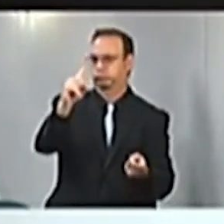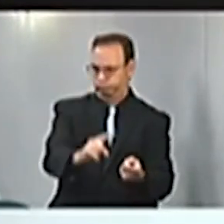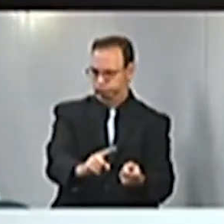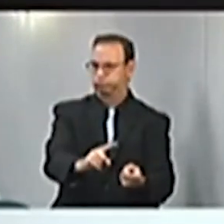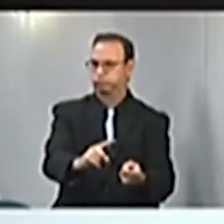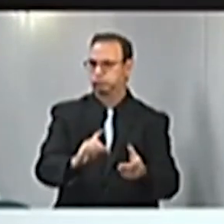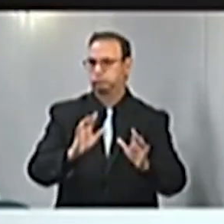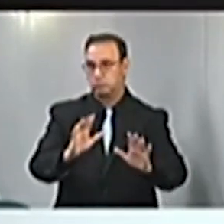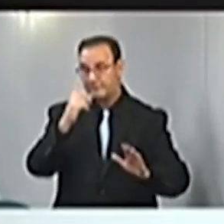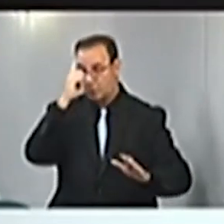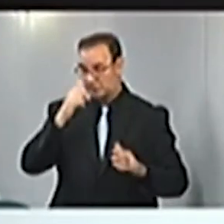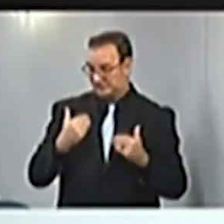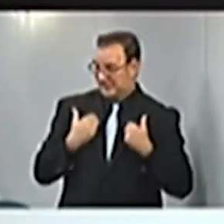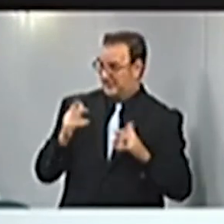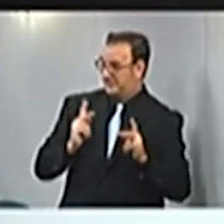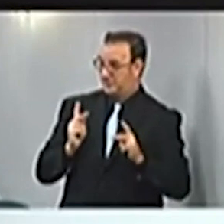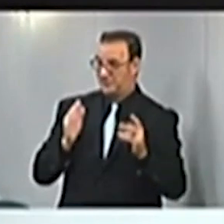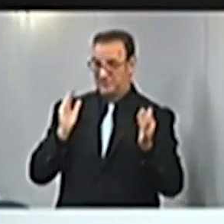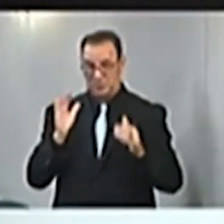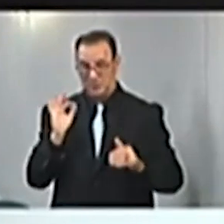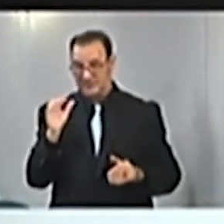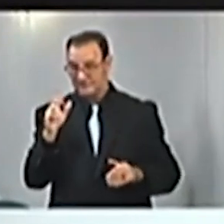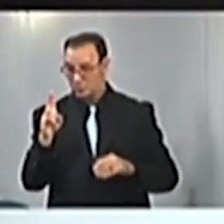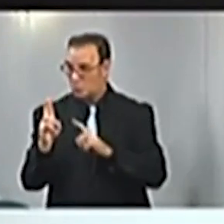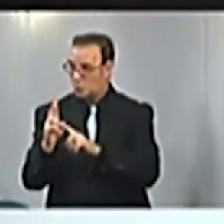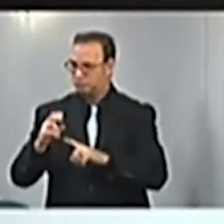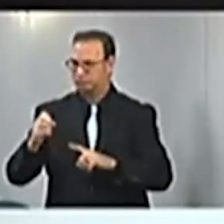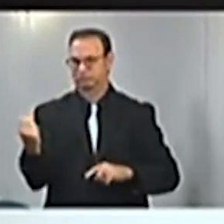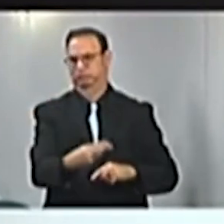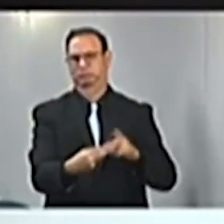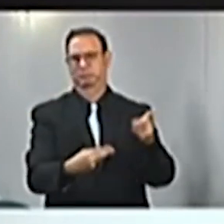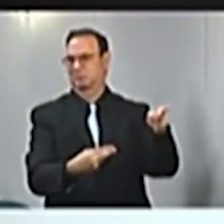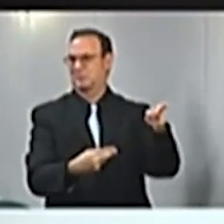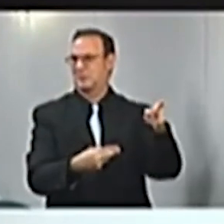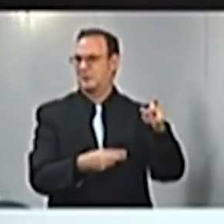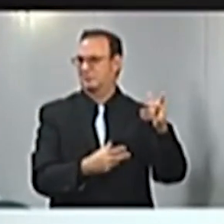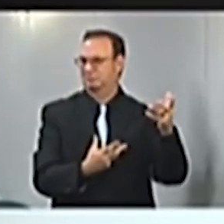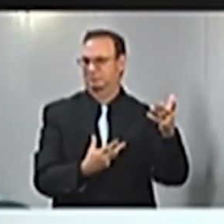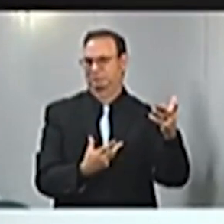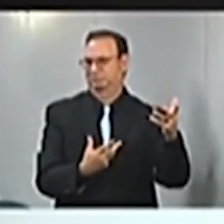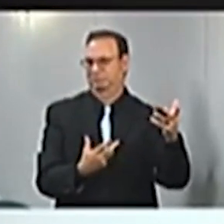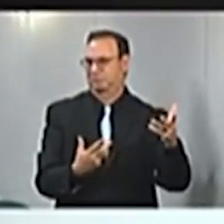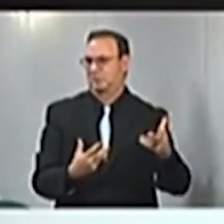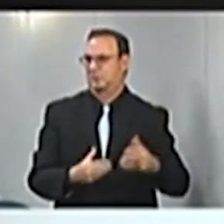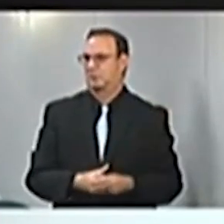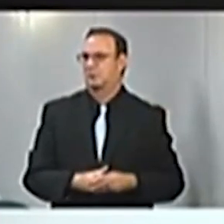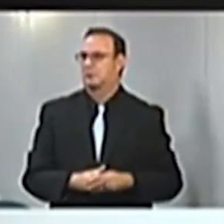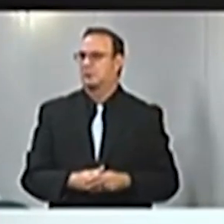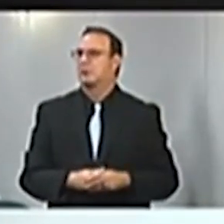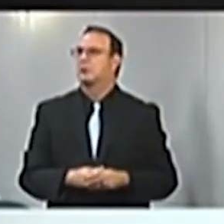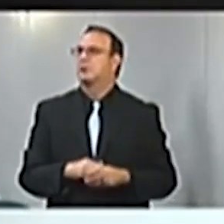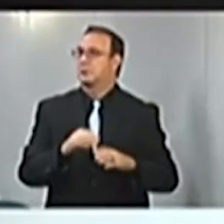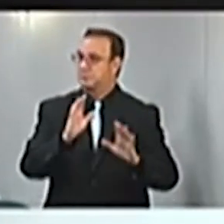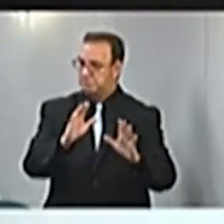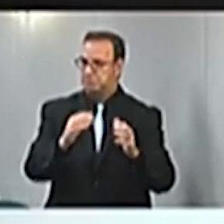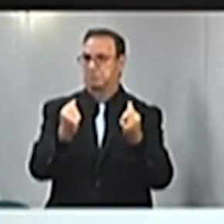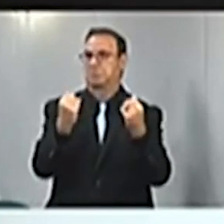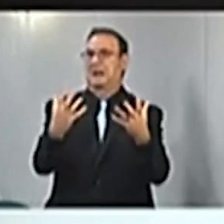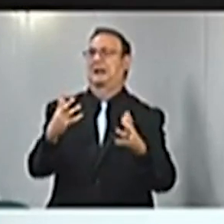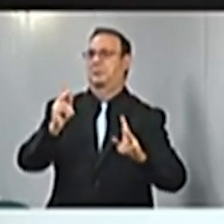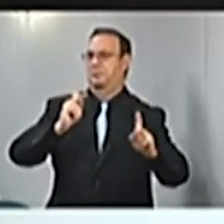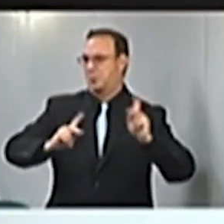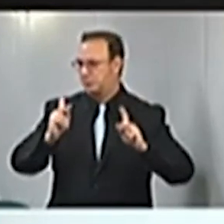a large fraction of the population, a substantial fraction of the population seems to have been infected and not died from it. And that's protect,